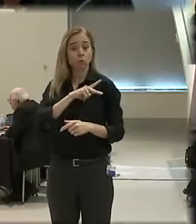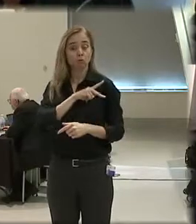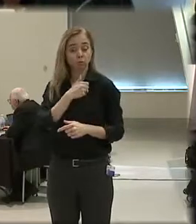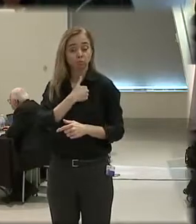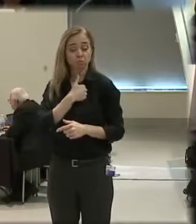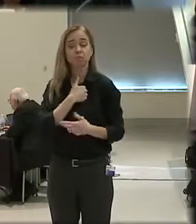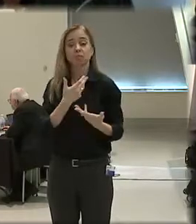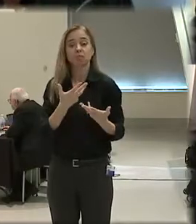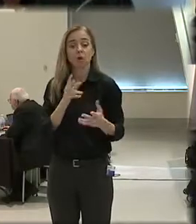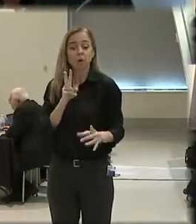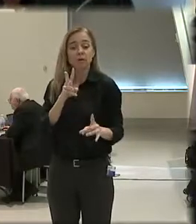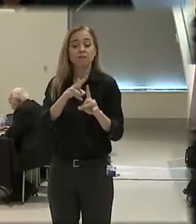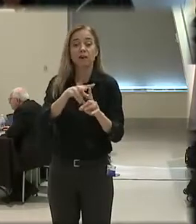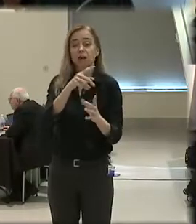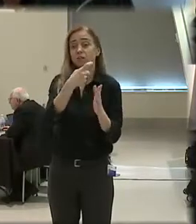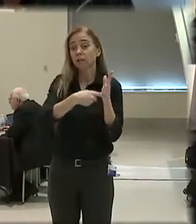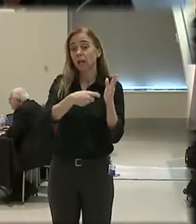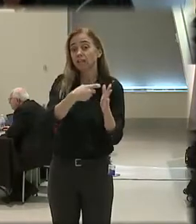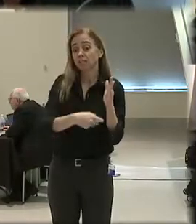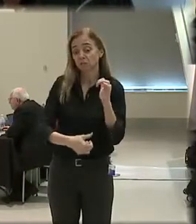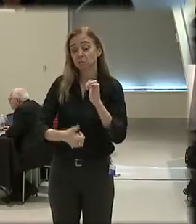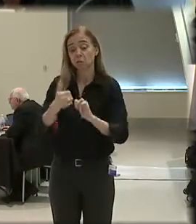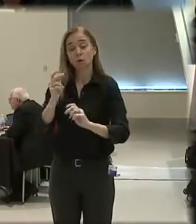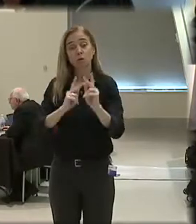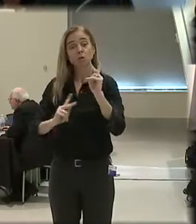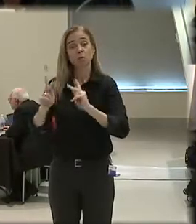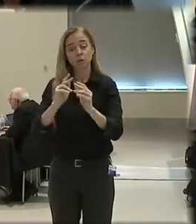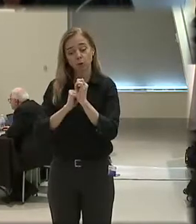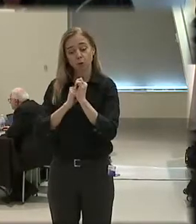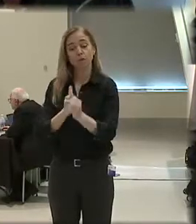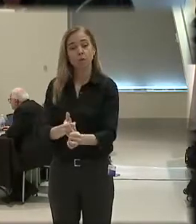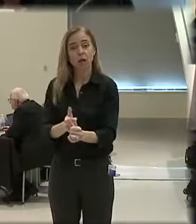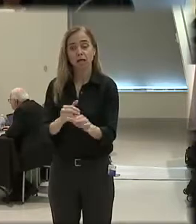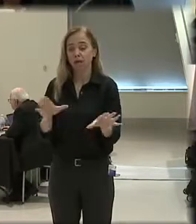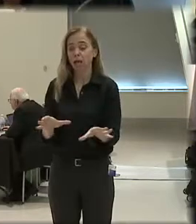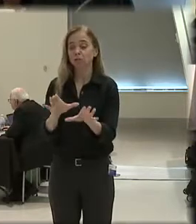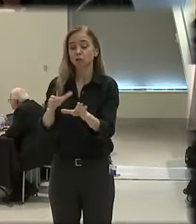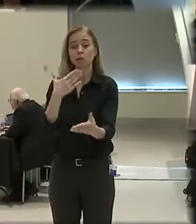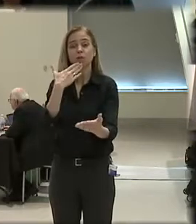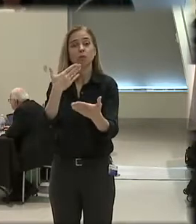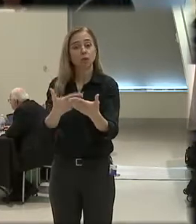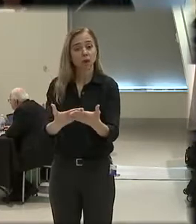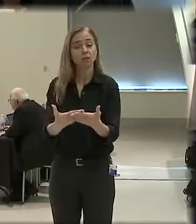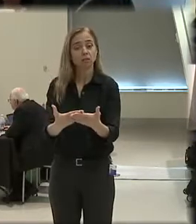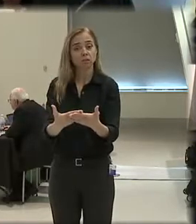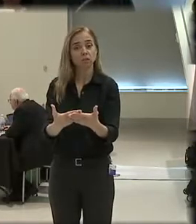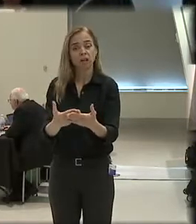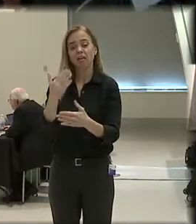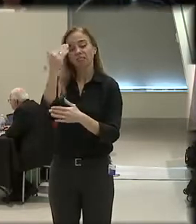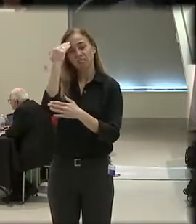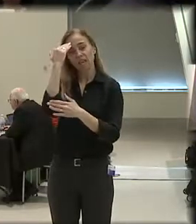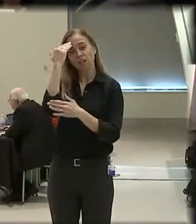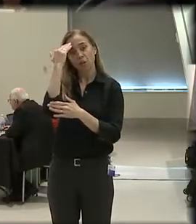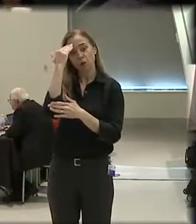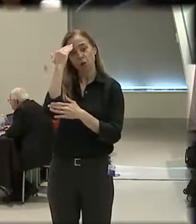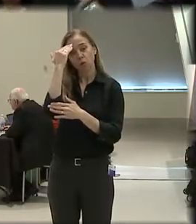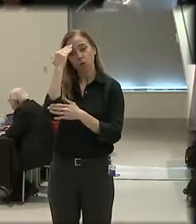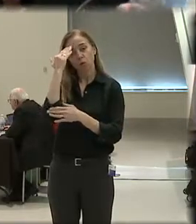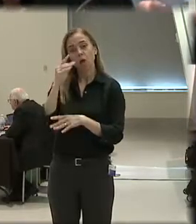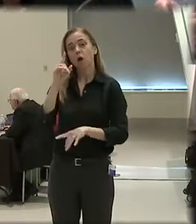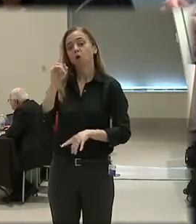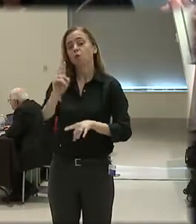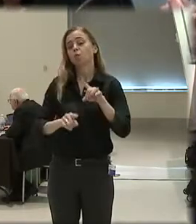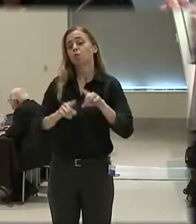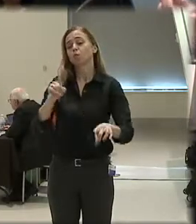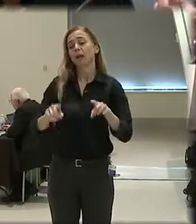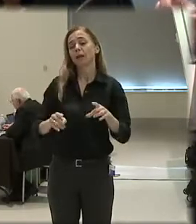We file tax returns, and majority of the people are compliant and do it well because they know that there might be a random chance